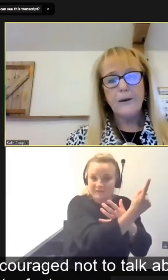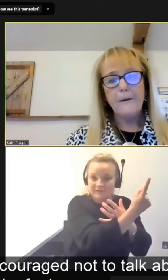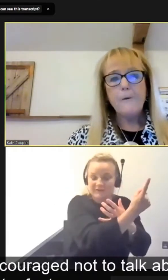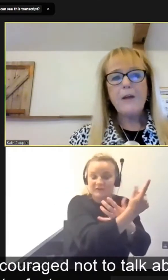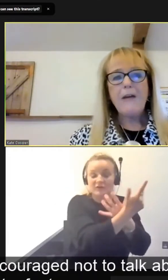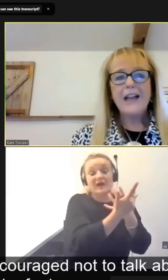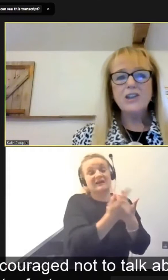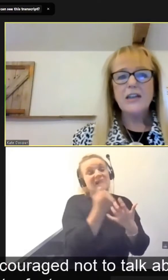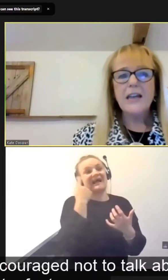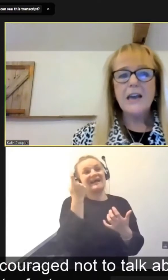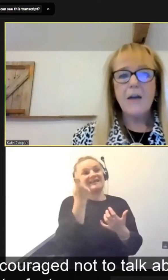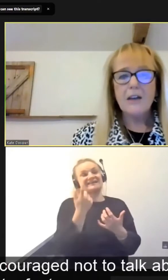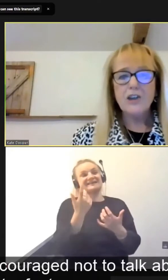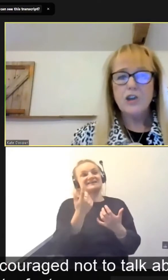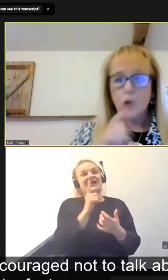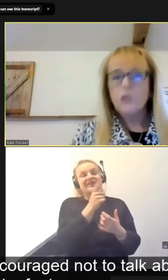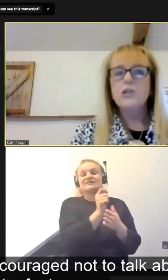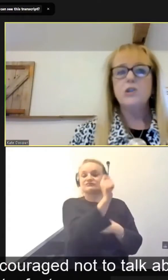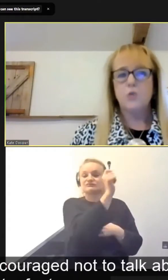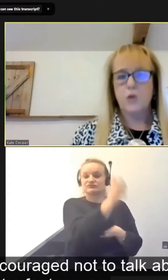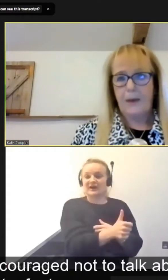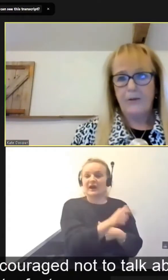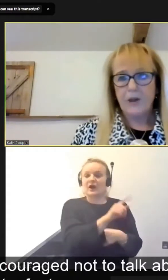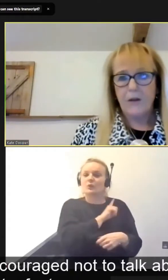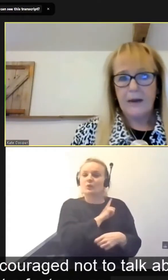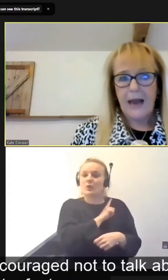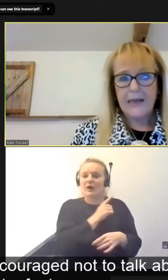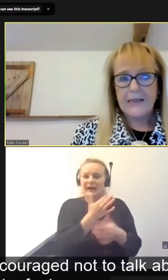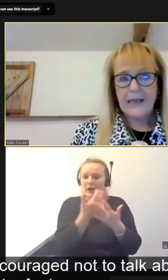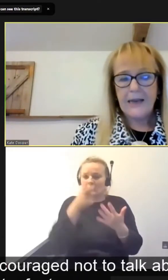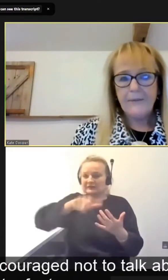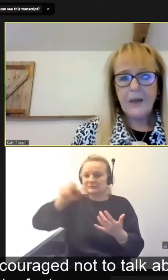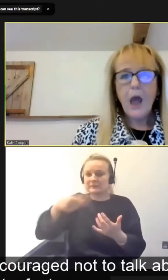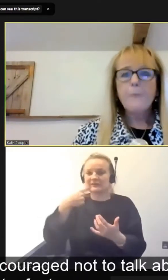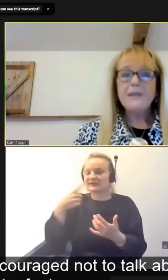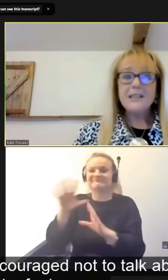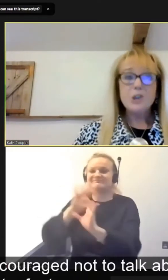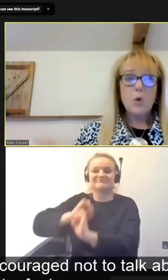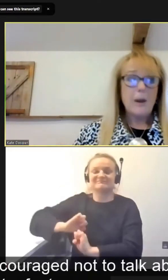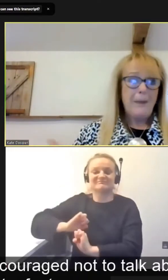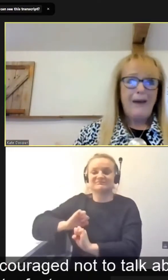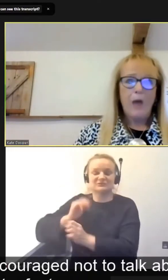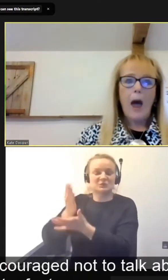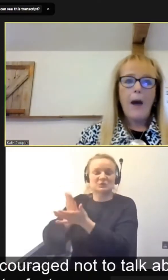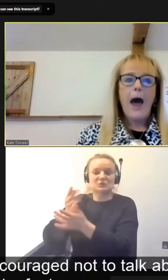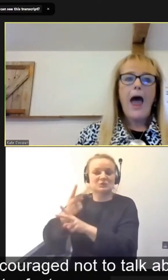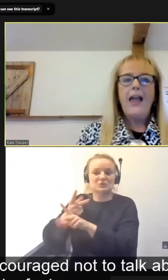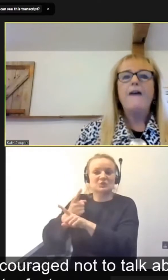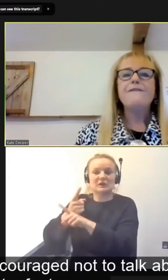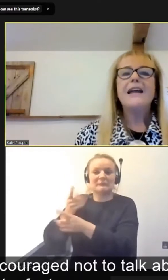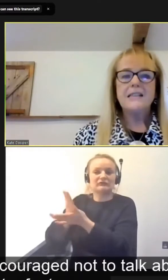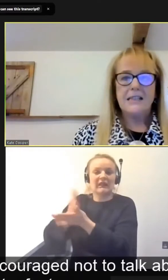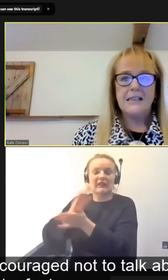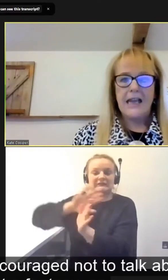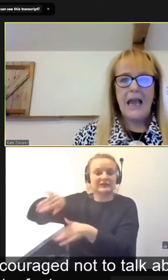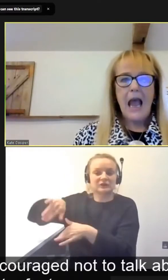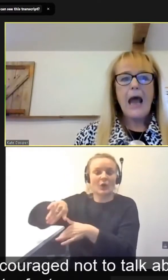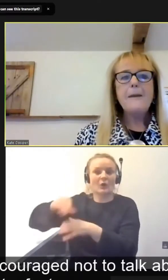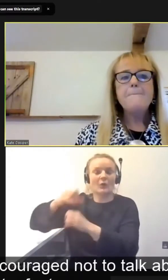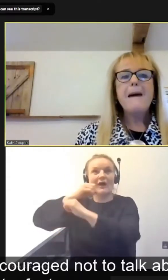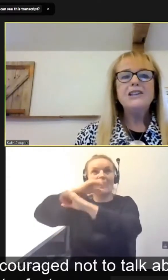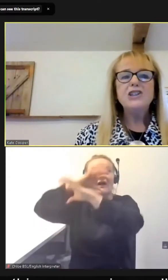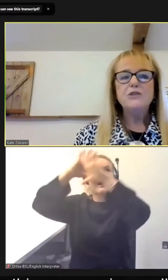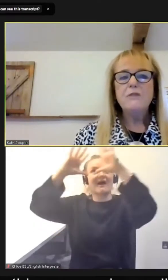often, we're actually encouraged not to talk about our reality, but to talk about a fantasy,